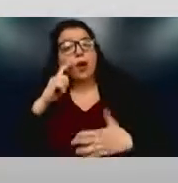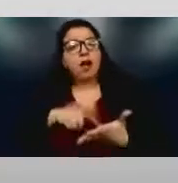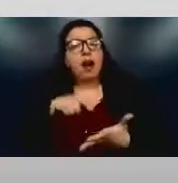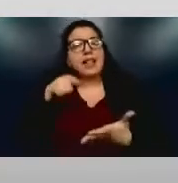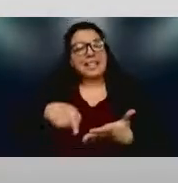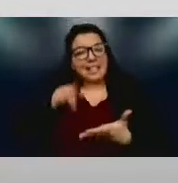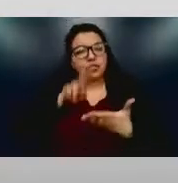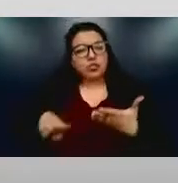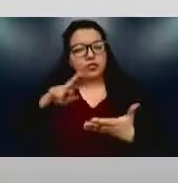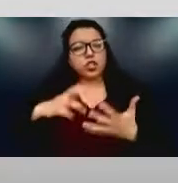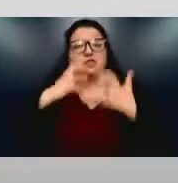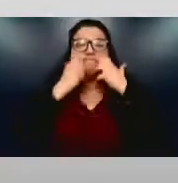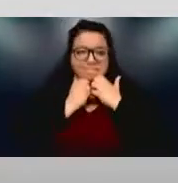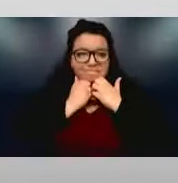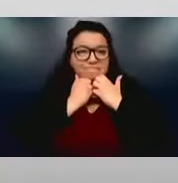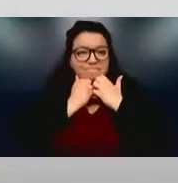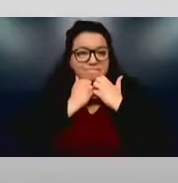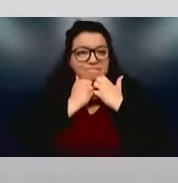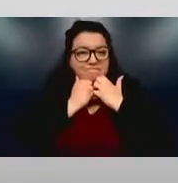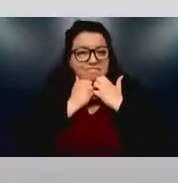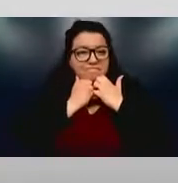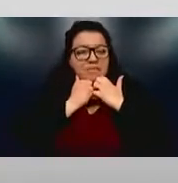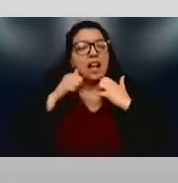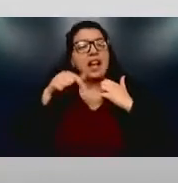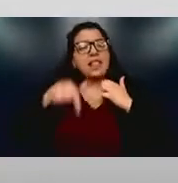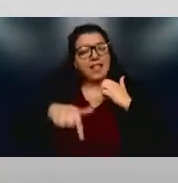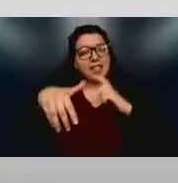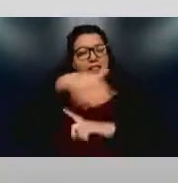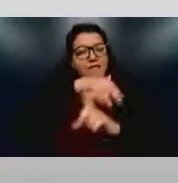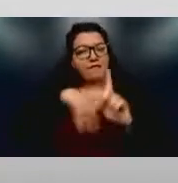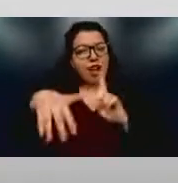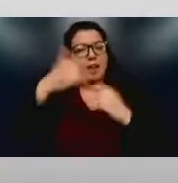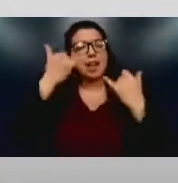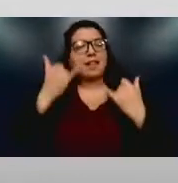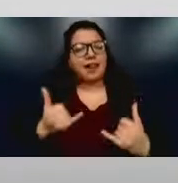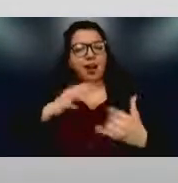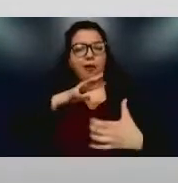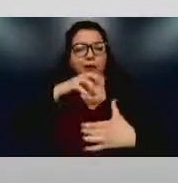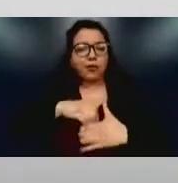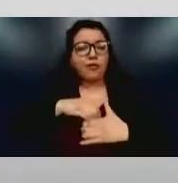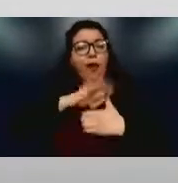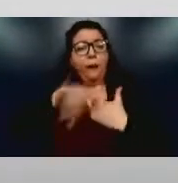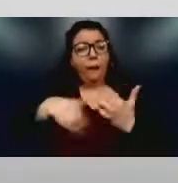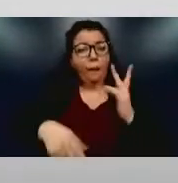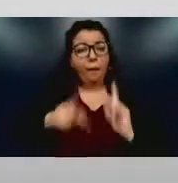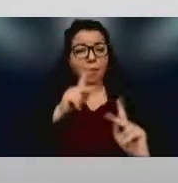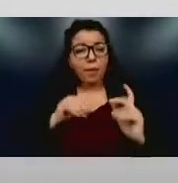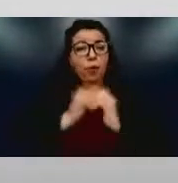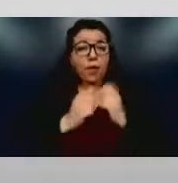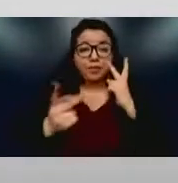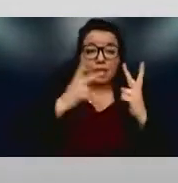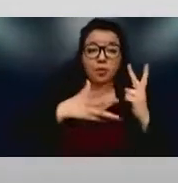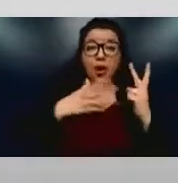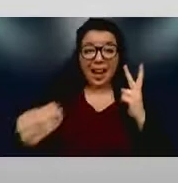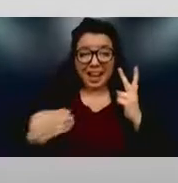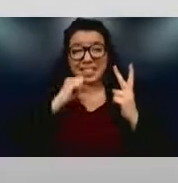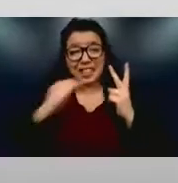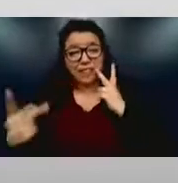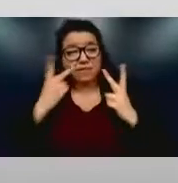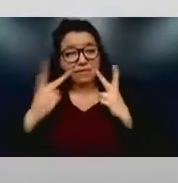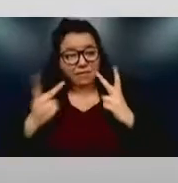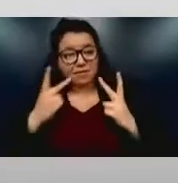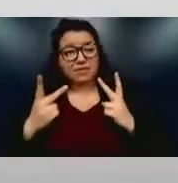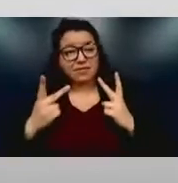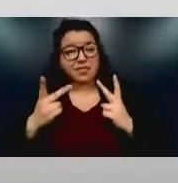make sure that the environment is inclusive of all people with and without visible and invisible disabilities. And so that's